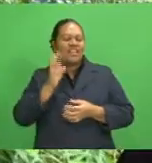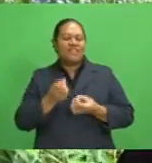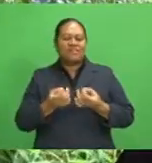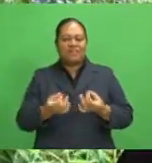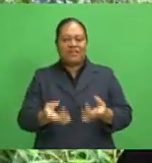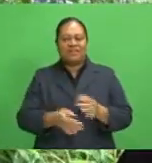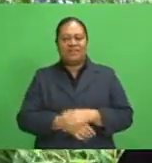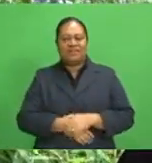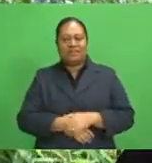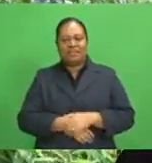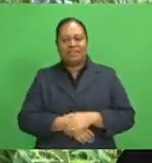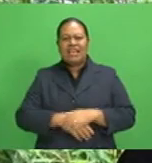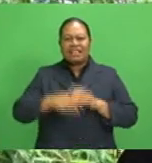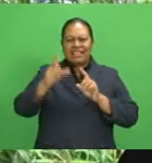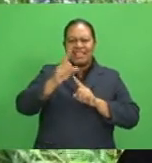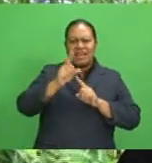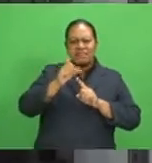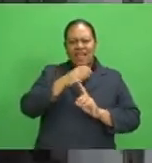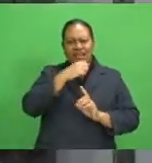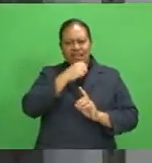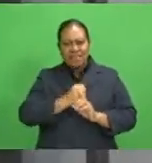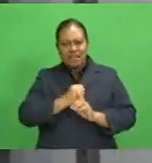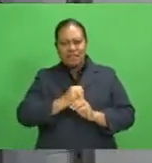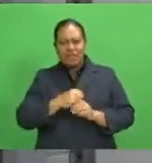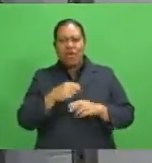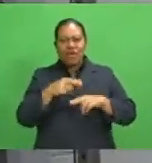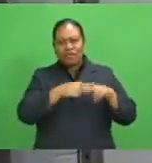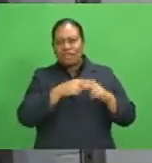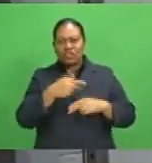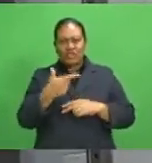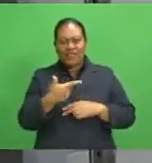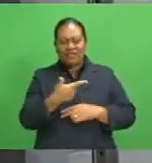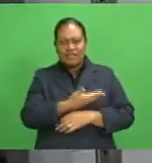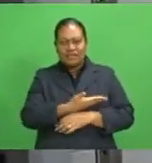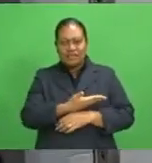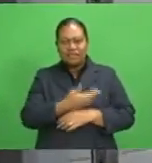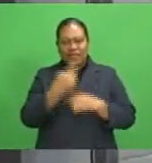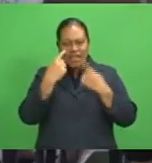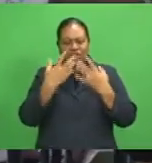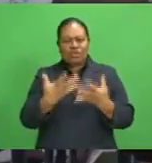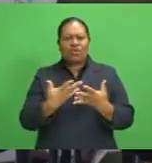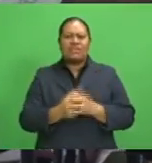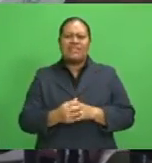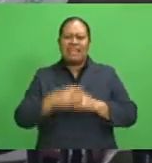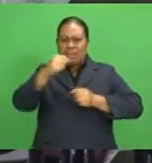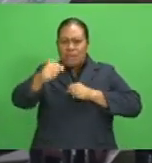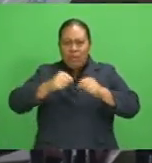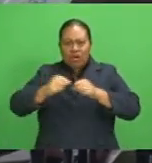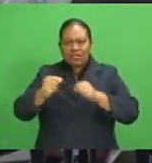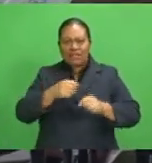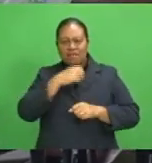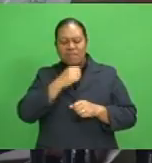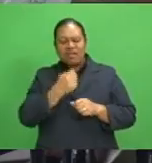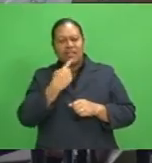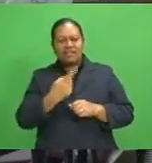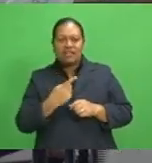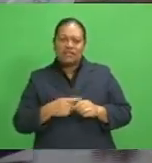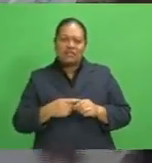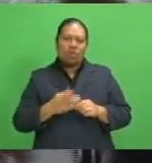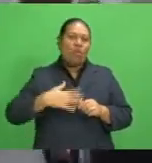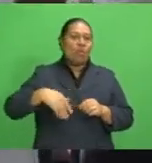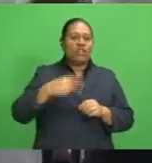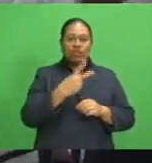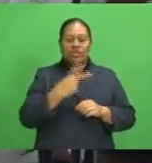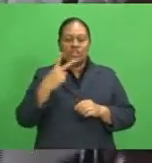Fiji Rugby 7's captain Melin Darnalangi and Olympian amateur boxer Winston Hill was among the 22 other